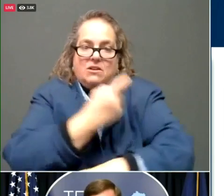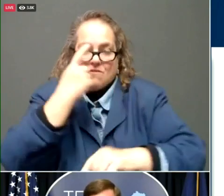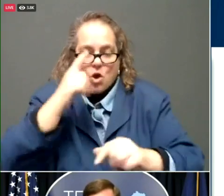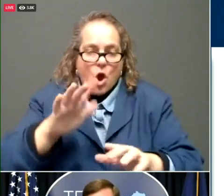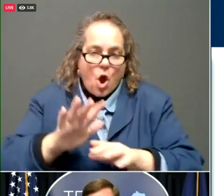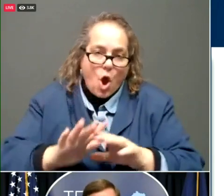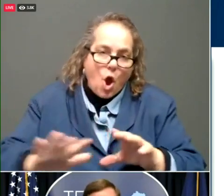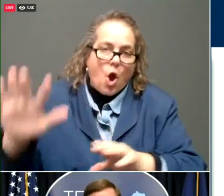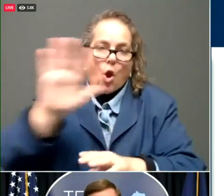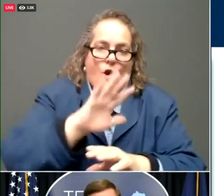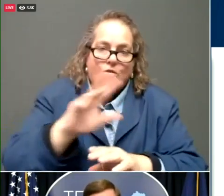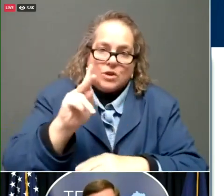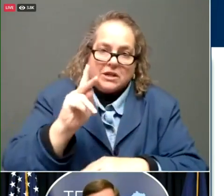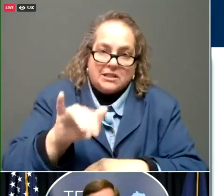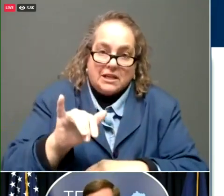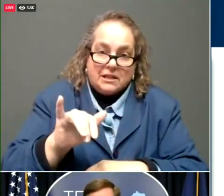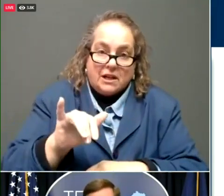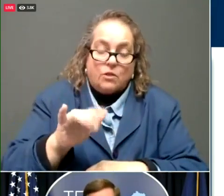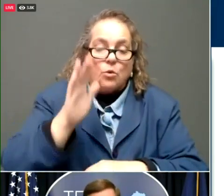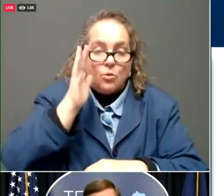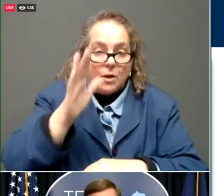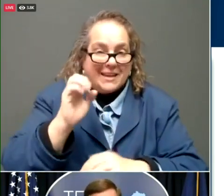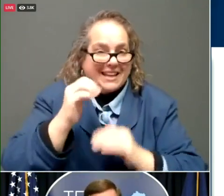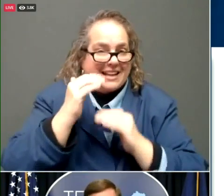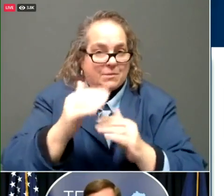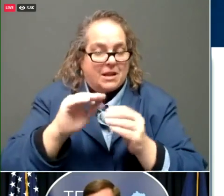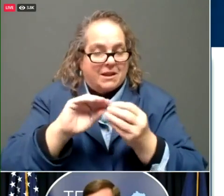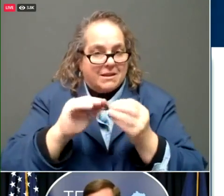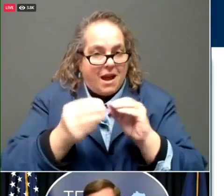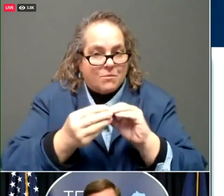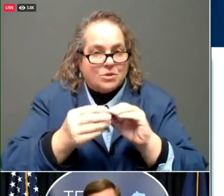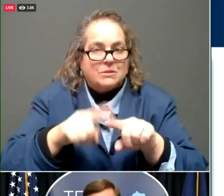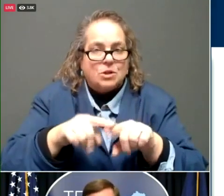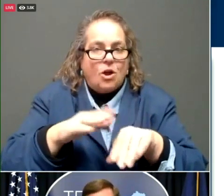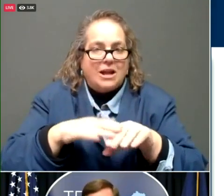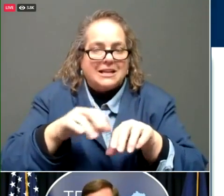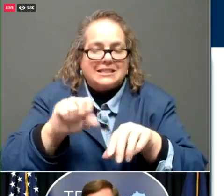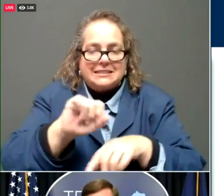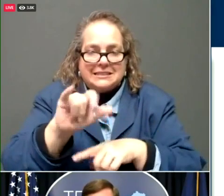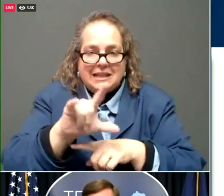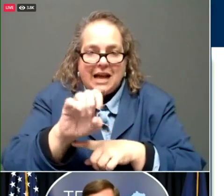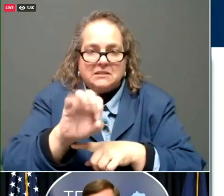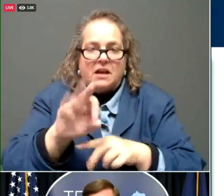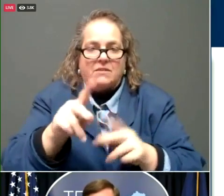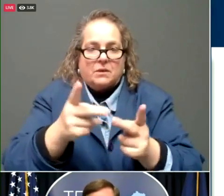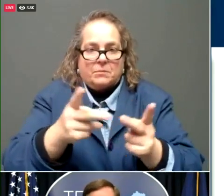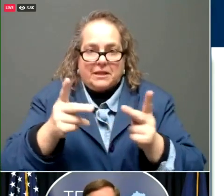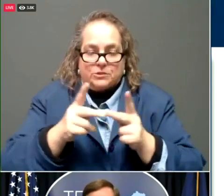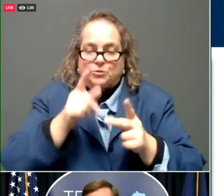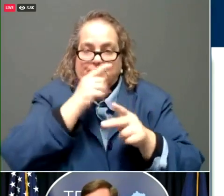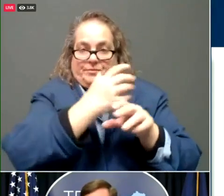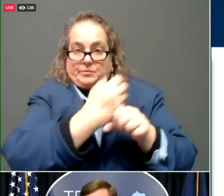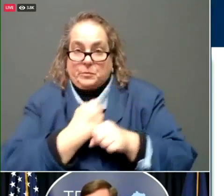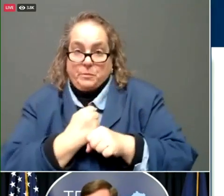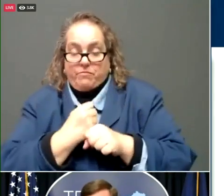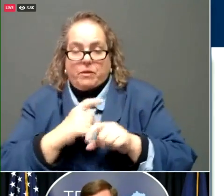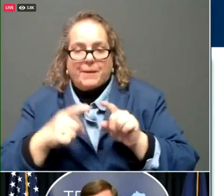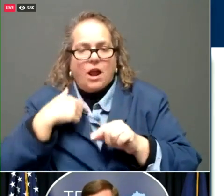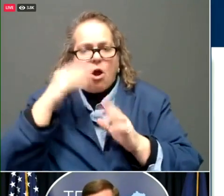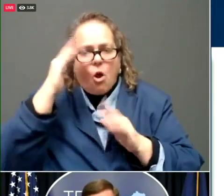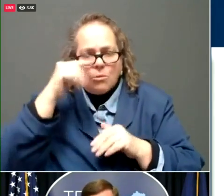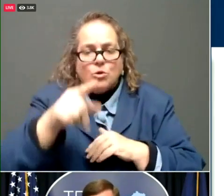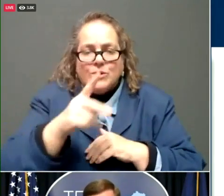Kentucky. There will be limited numbers depending on the size of the entity that's that's getting it. But I hope that you see